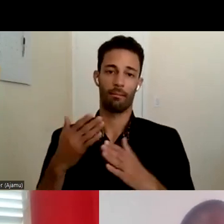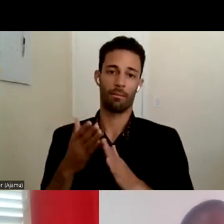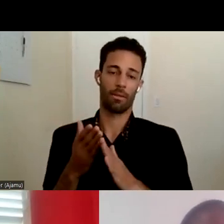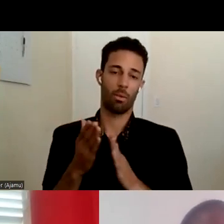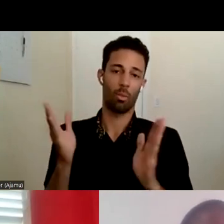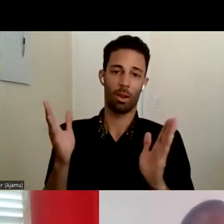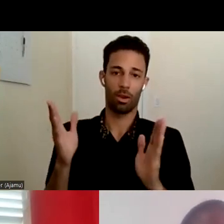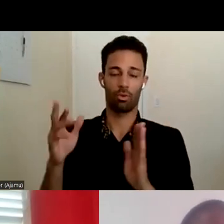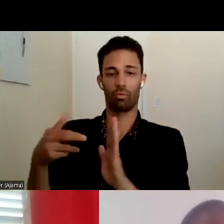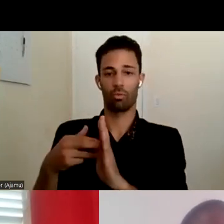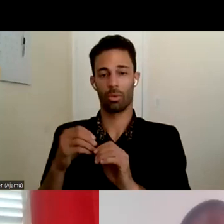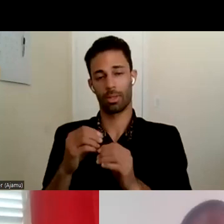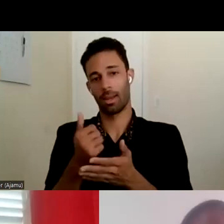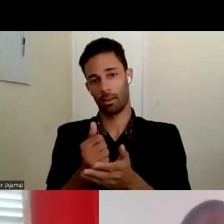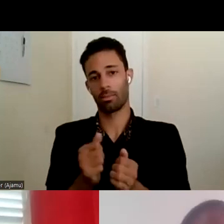then